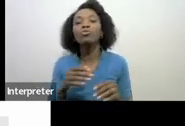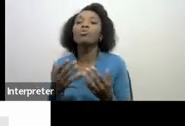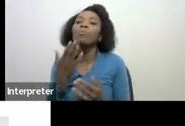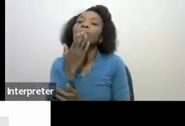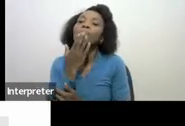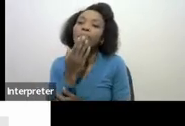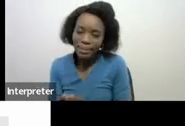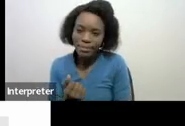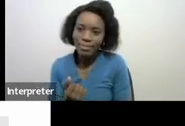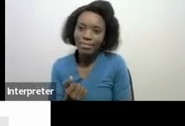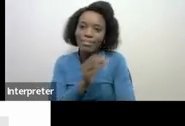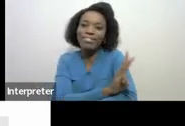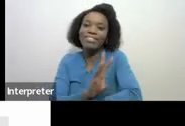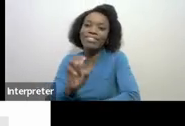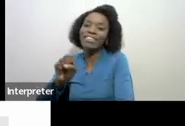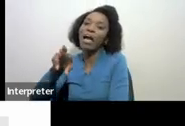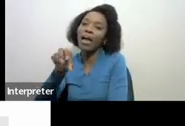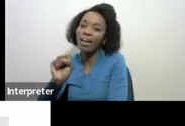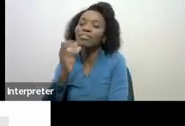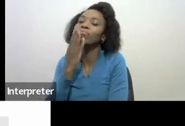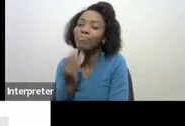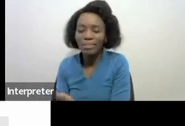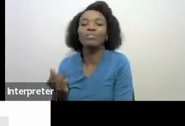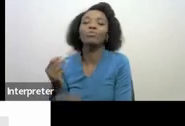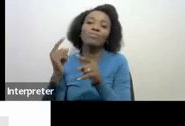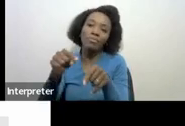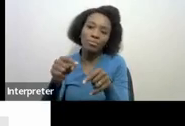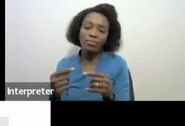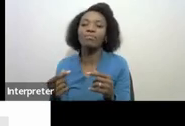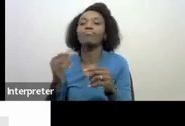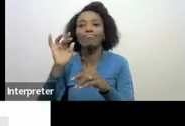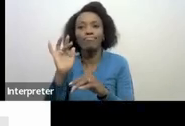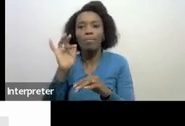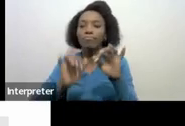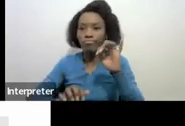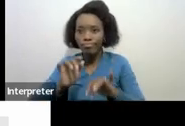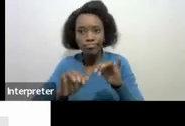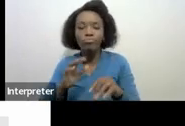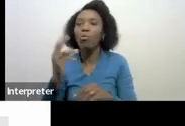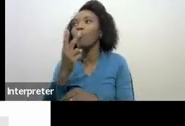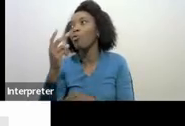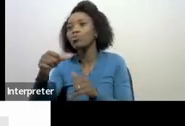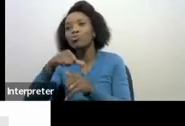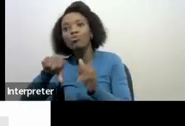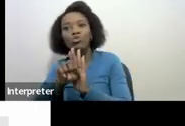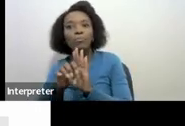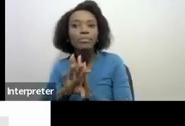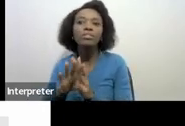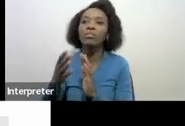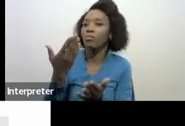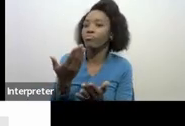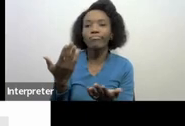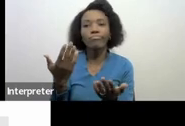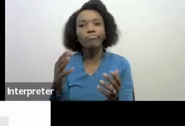the website for our digital channels that is available and the social media platforms LinkedIn Facebook and Twitter